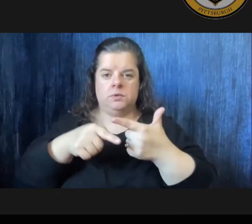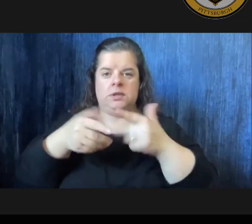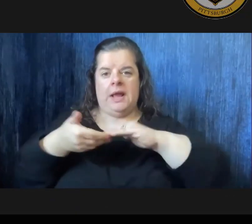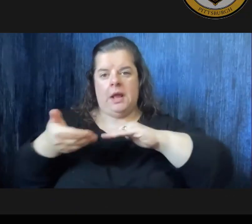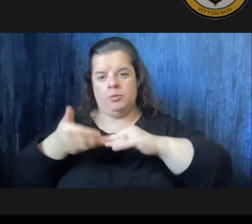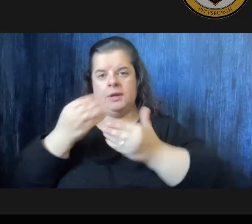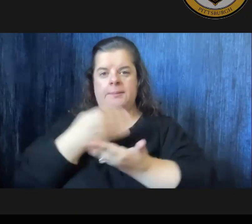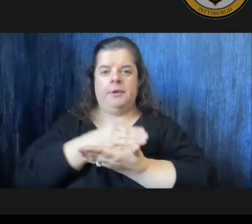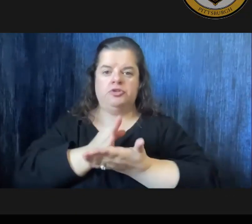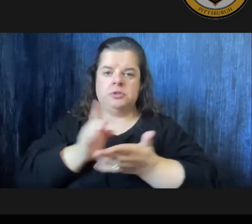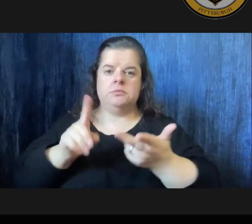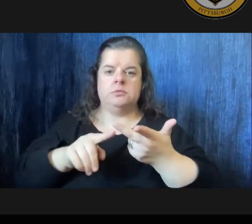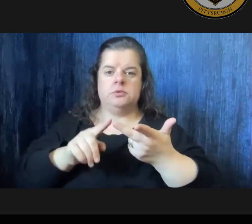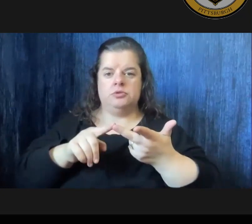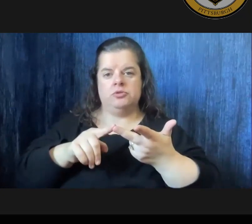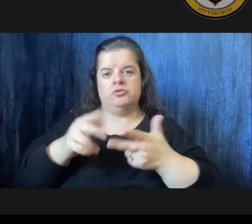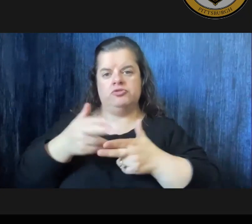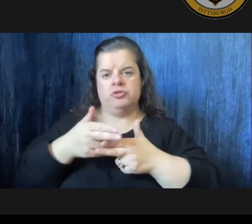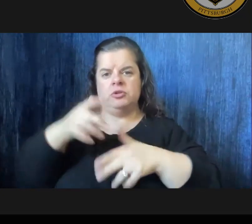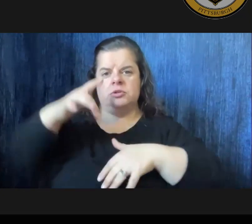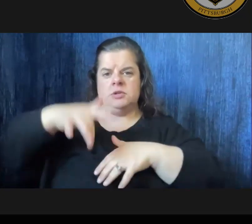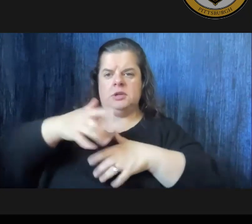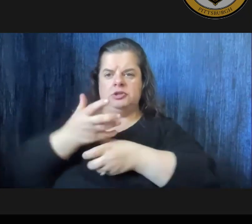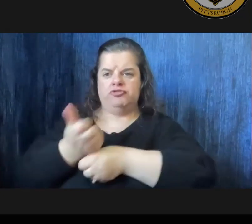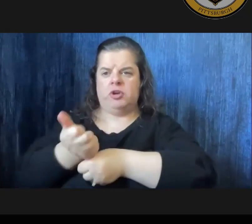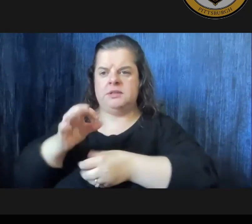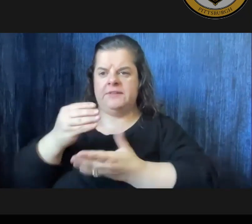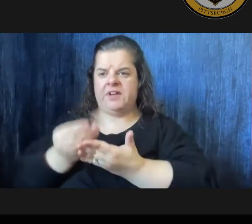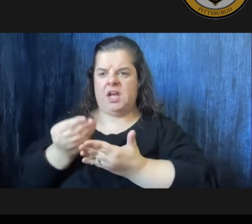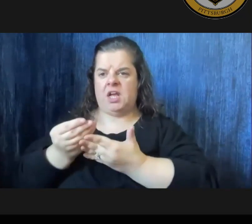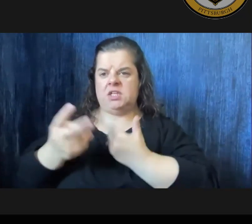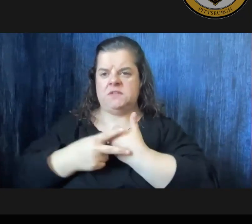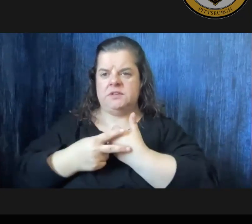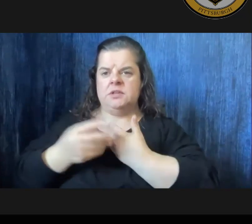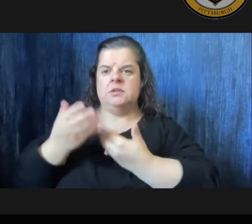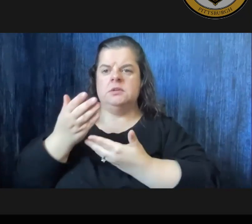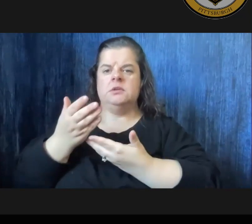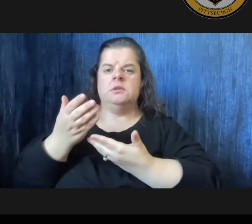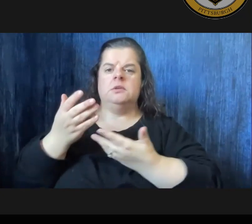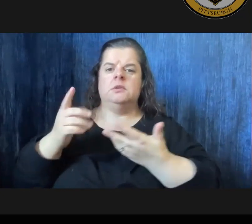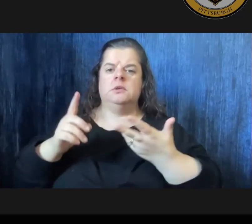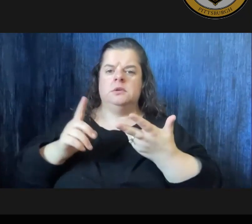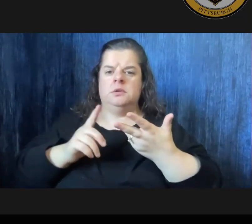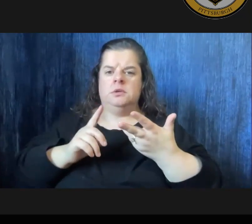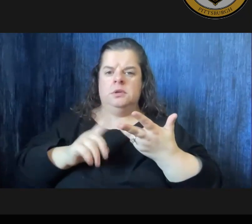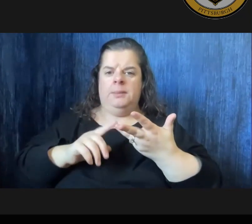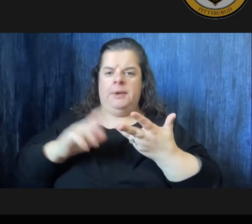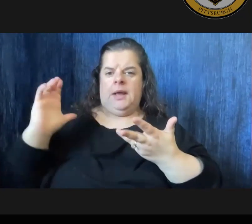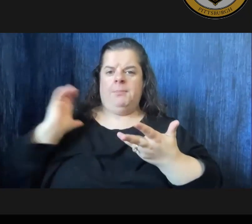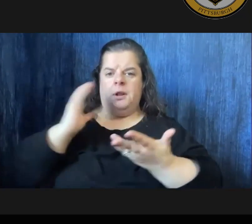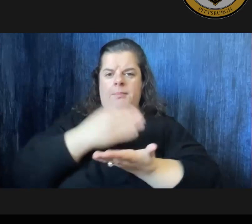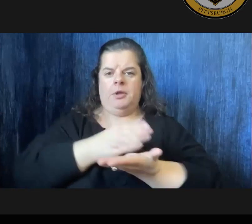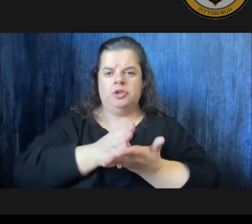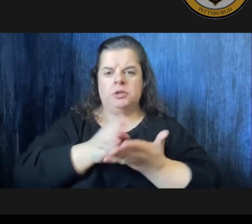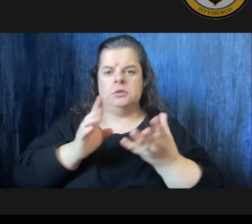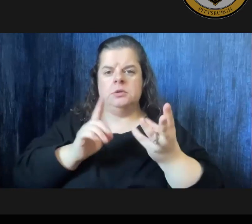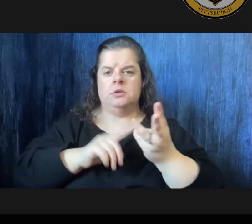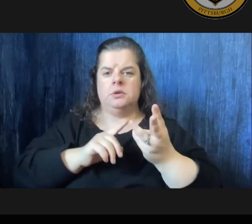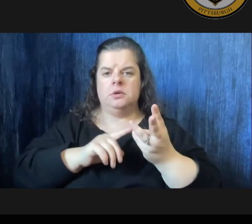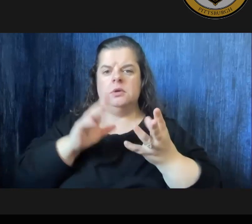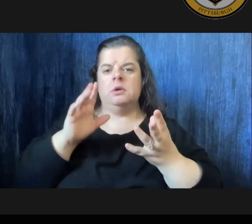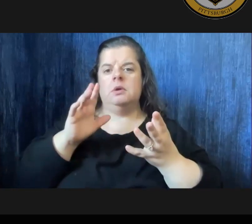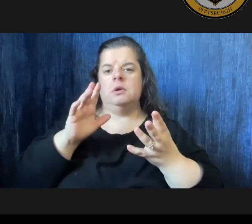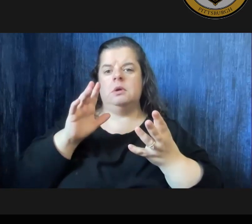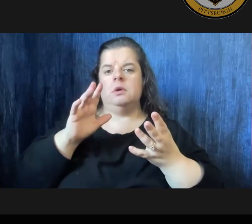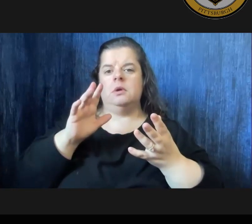budget and we'll briefly touch on some of the trust funds that the city utilizes uh then we'll jump to the capital budget and then we'll quickly touch